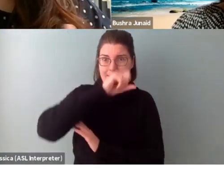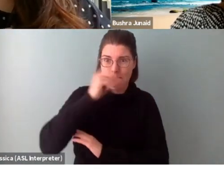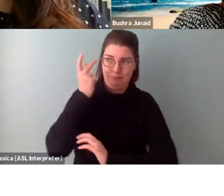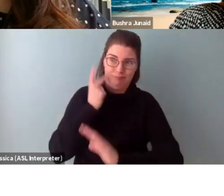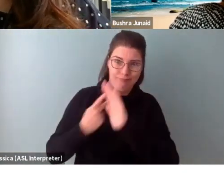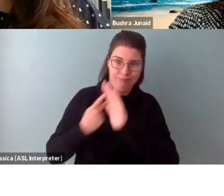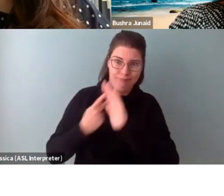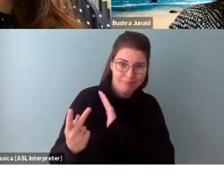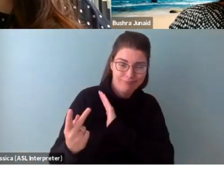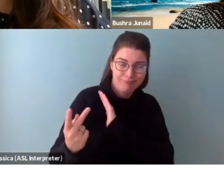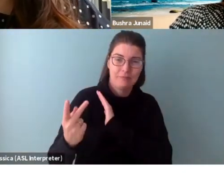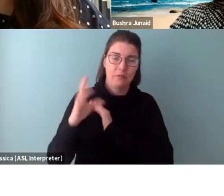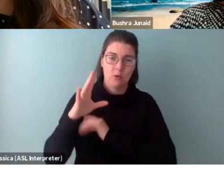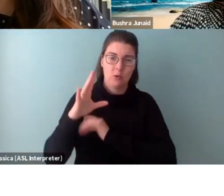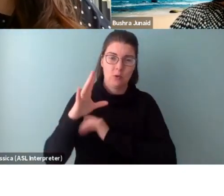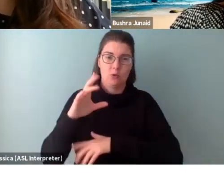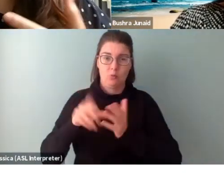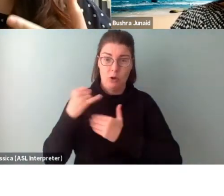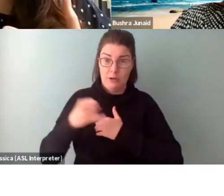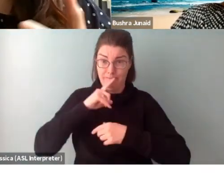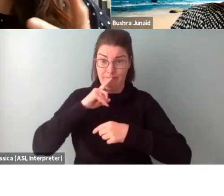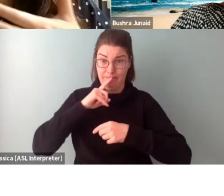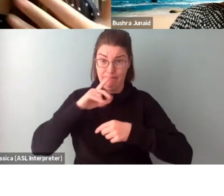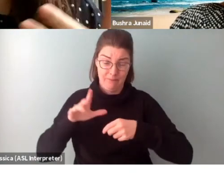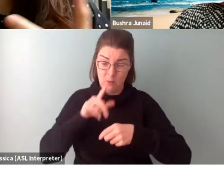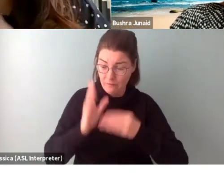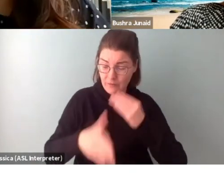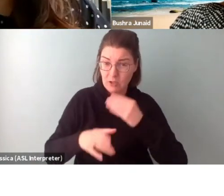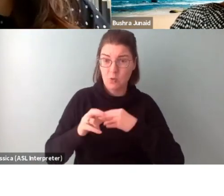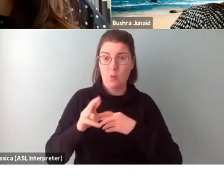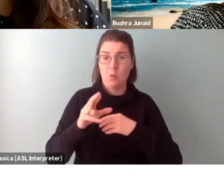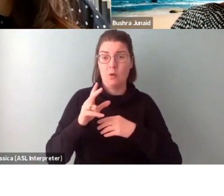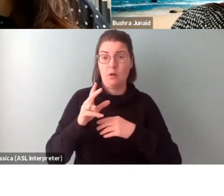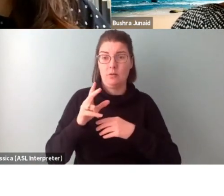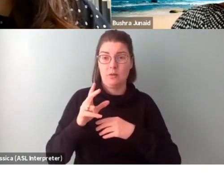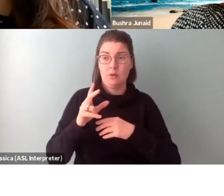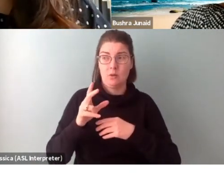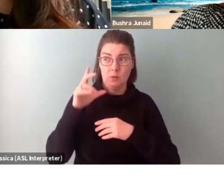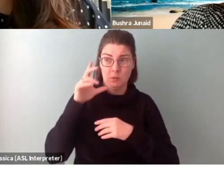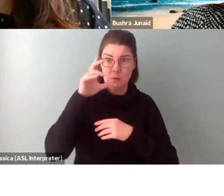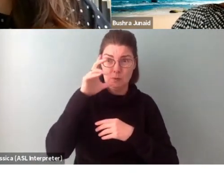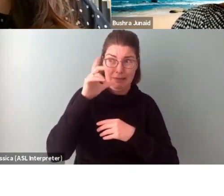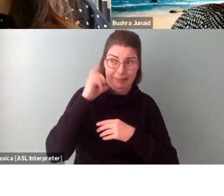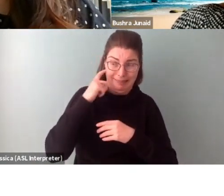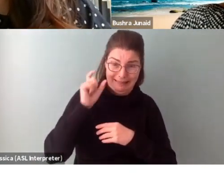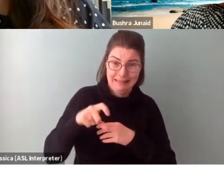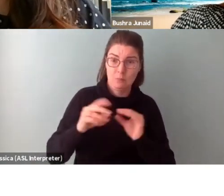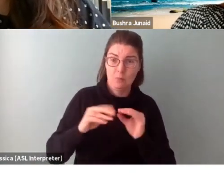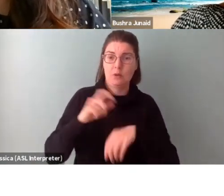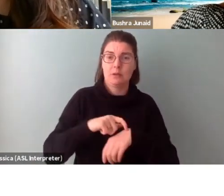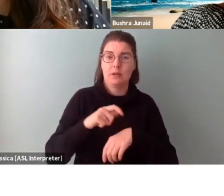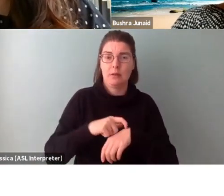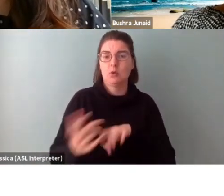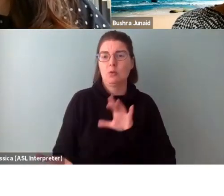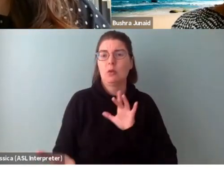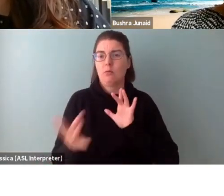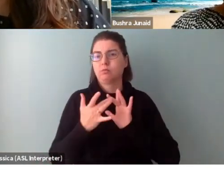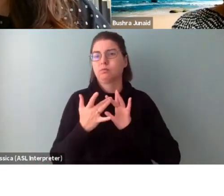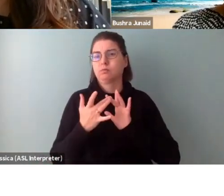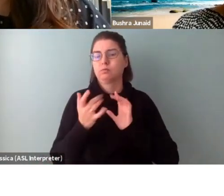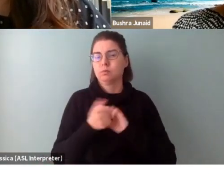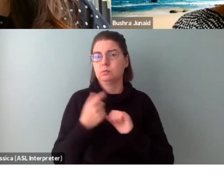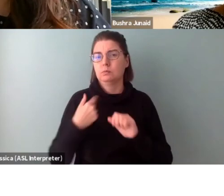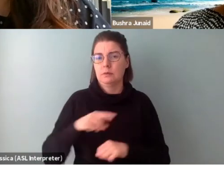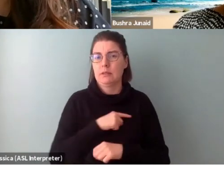for your project, and you don't complete it, or you anticipate that you'll need more time, you can certainly get in touch with